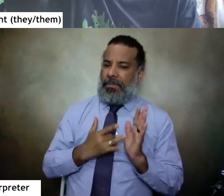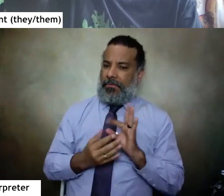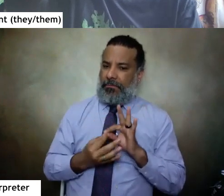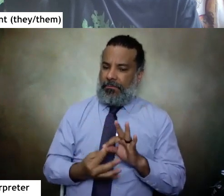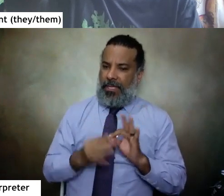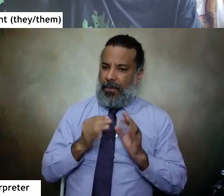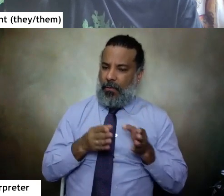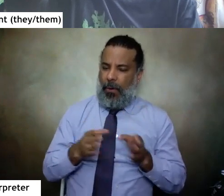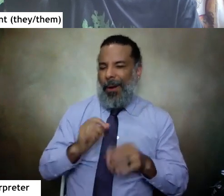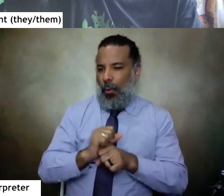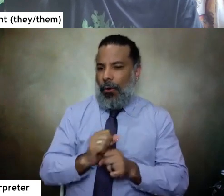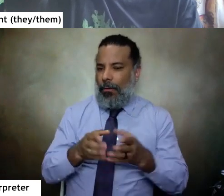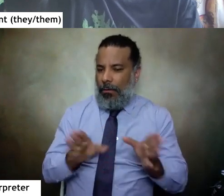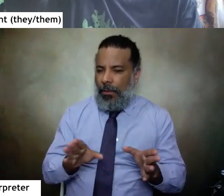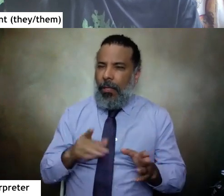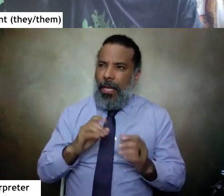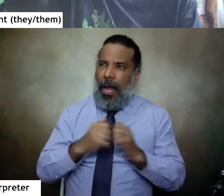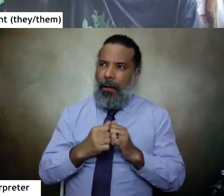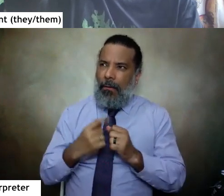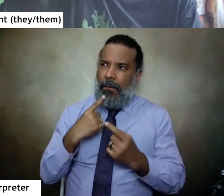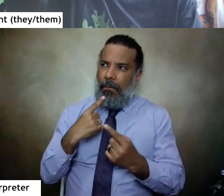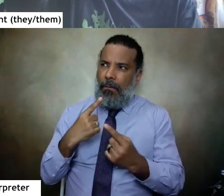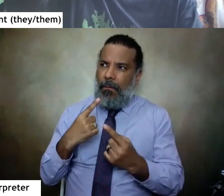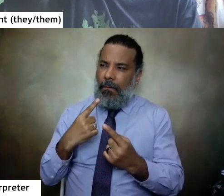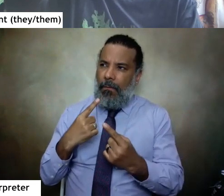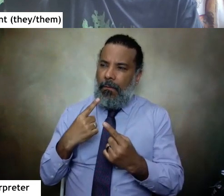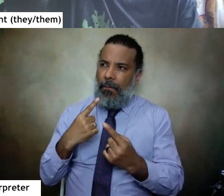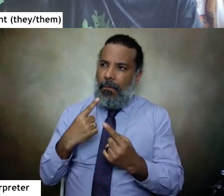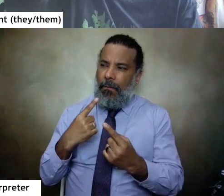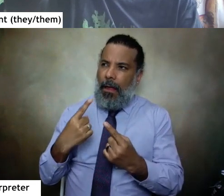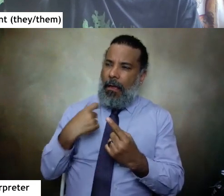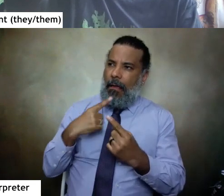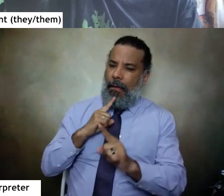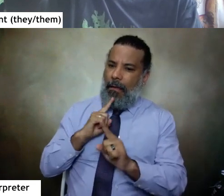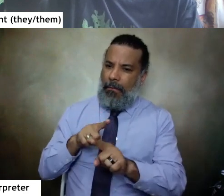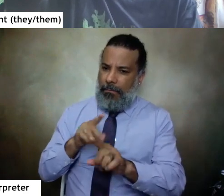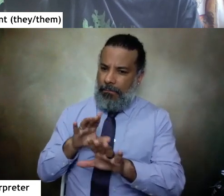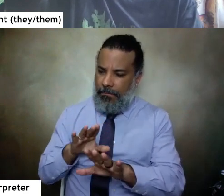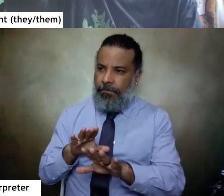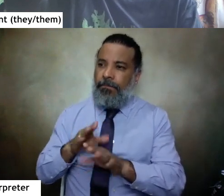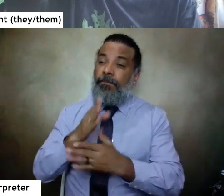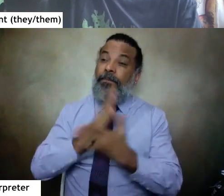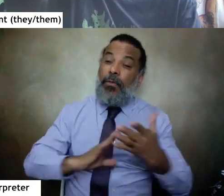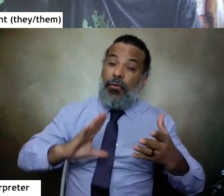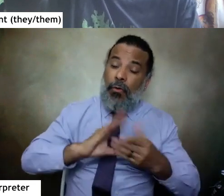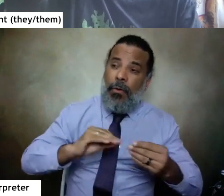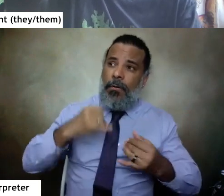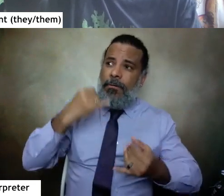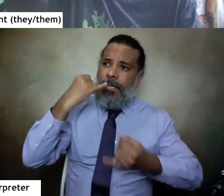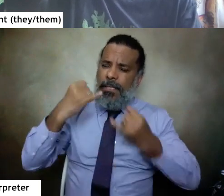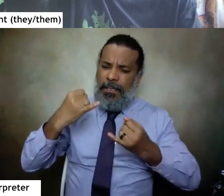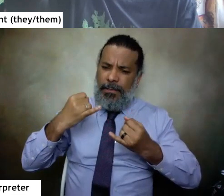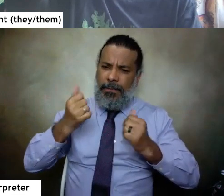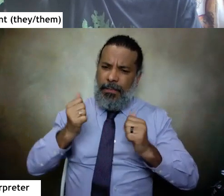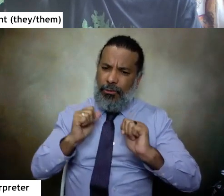i'm approaching this question some stories and ideas and concepts and interrogations